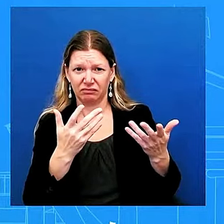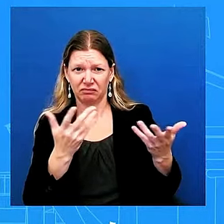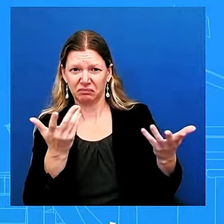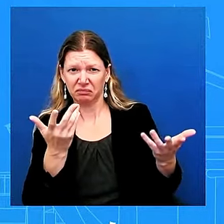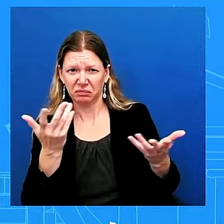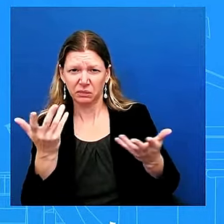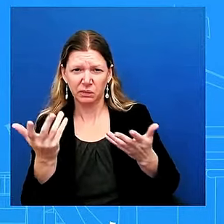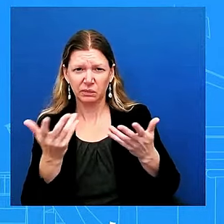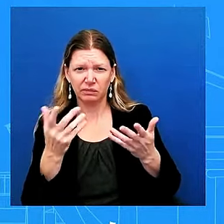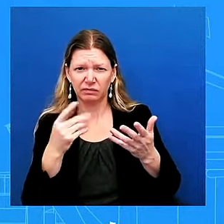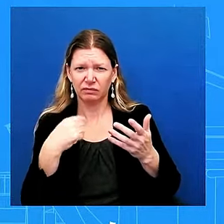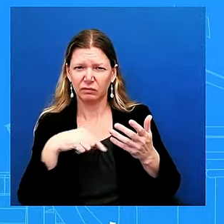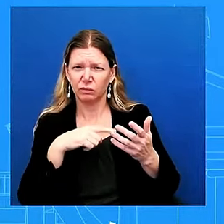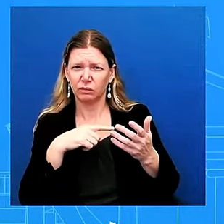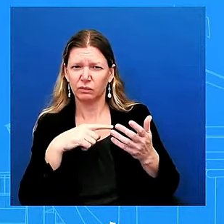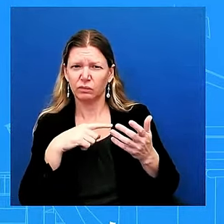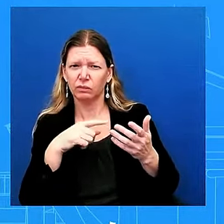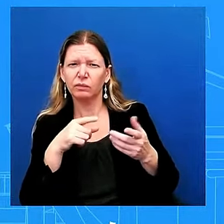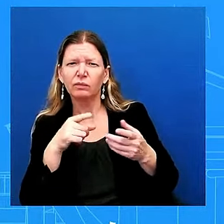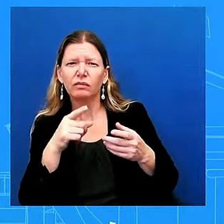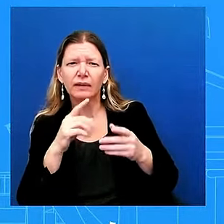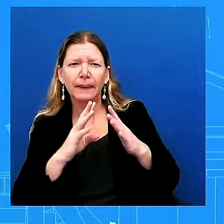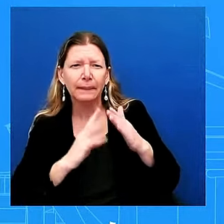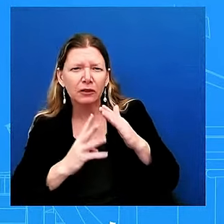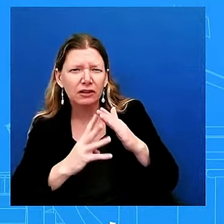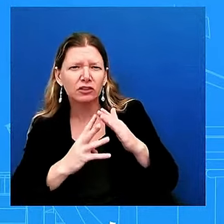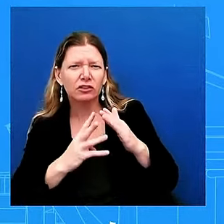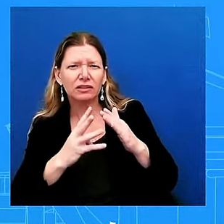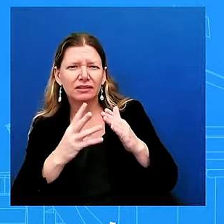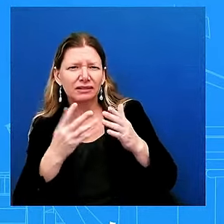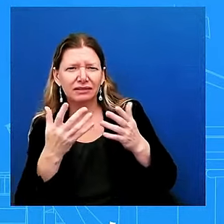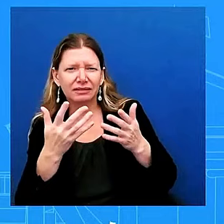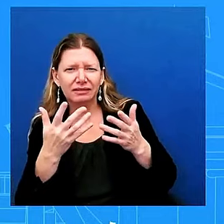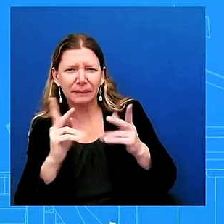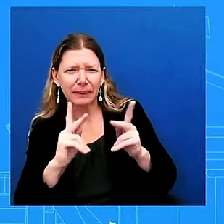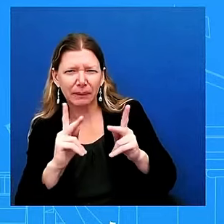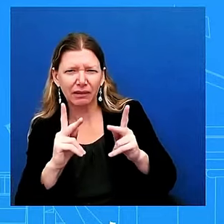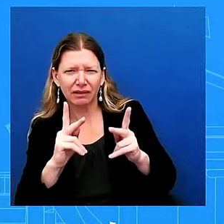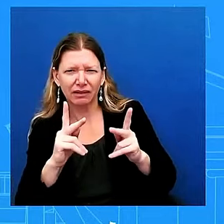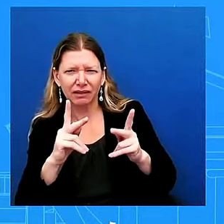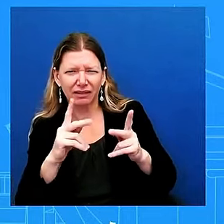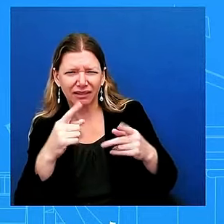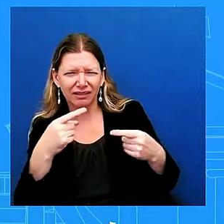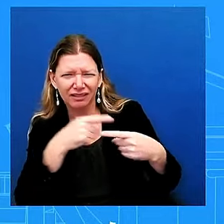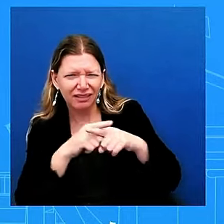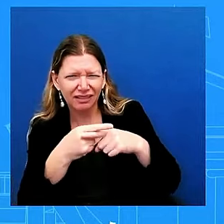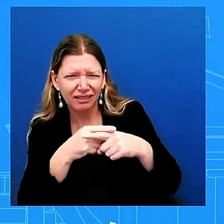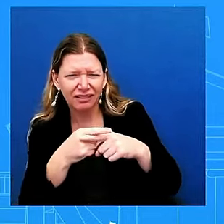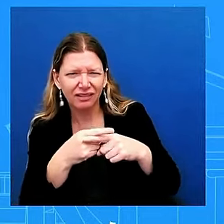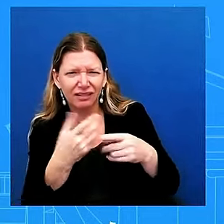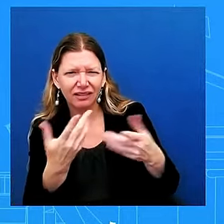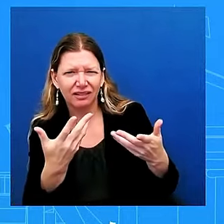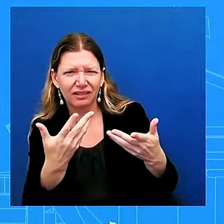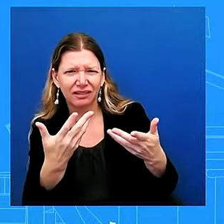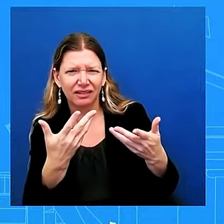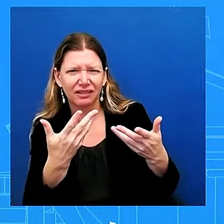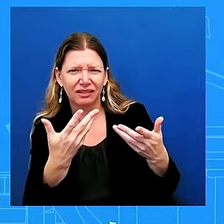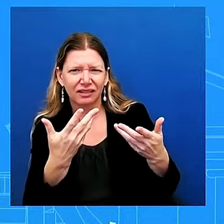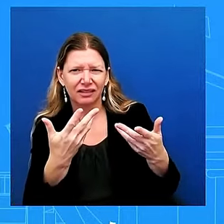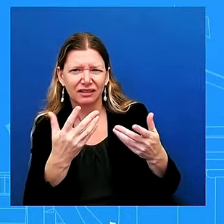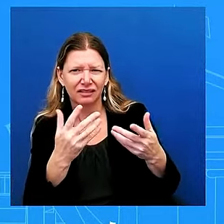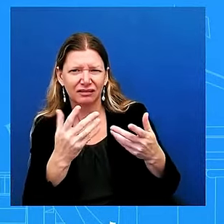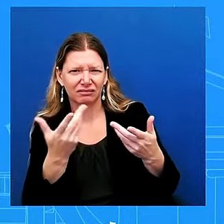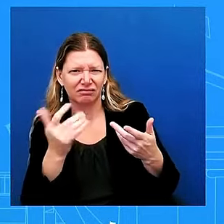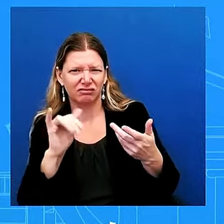to those comments but then secondly just the timing for this i mean the administration clearly is benefiting from this executive